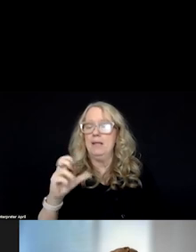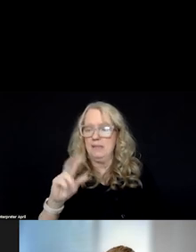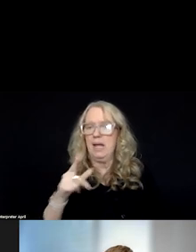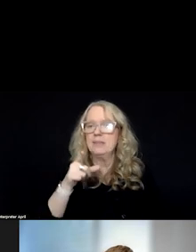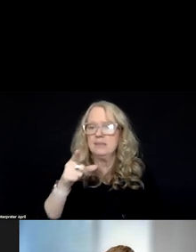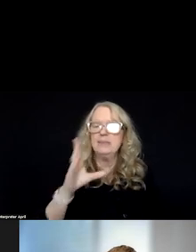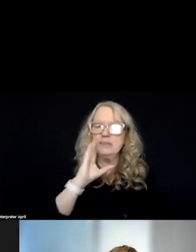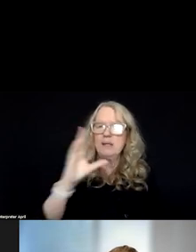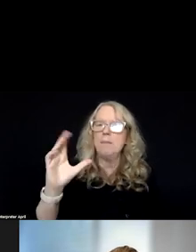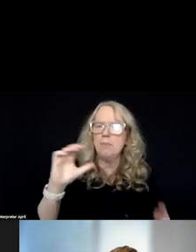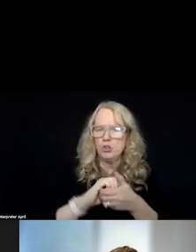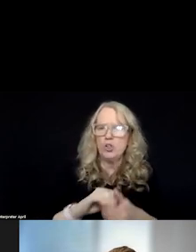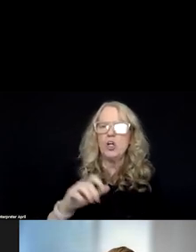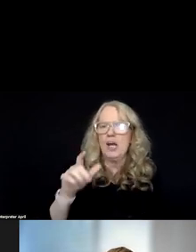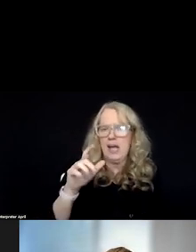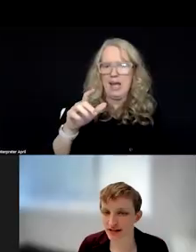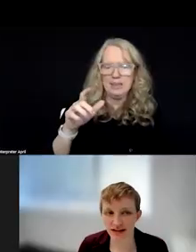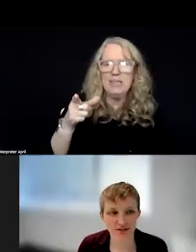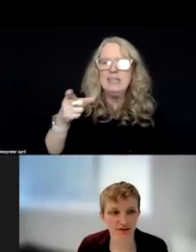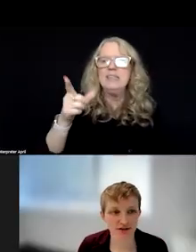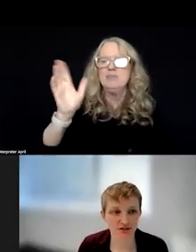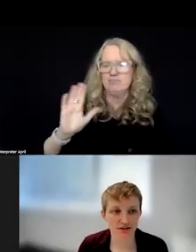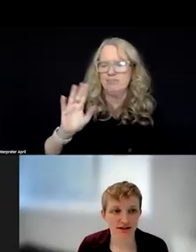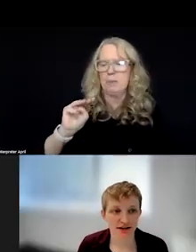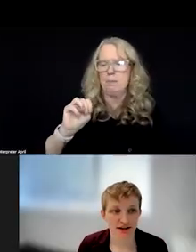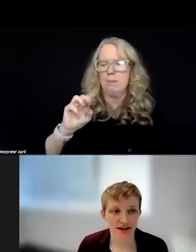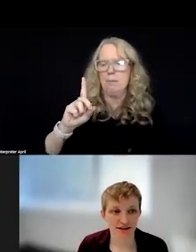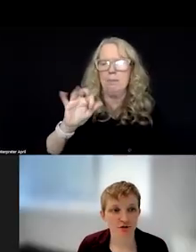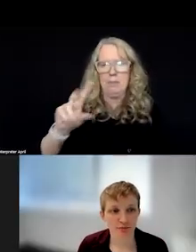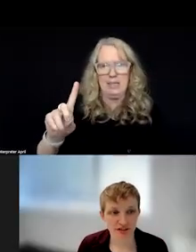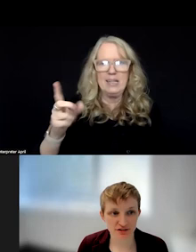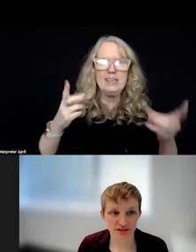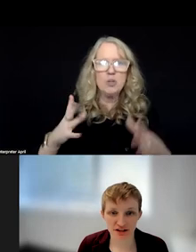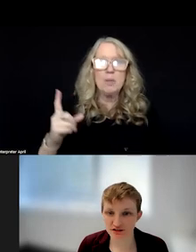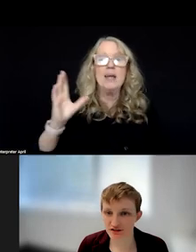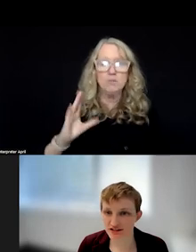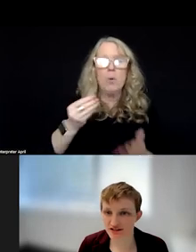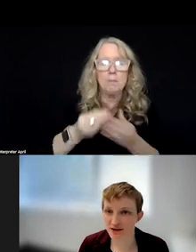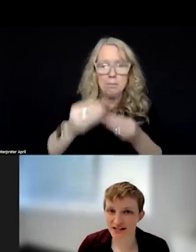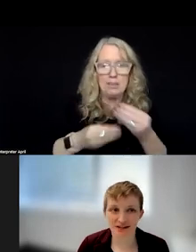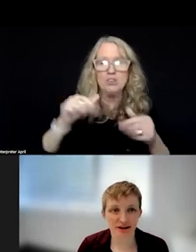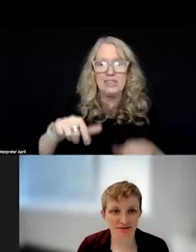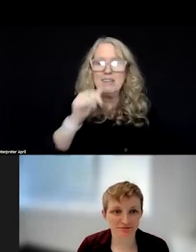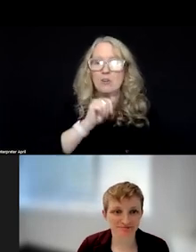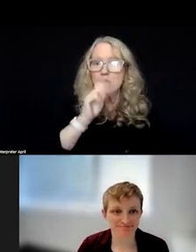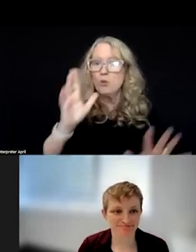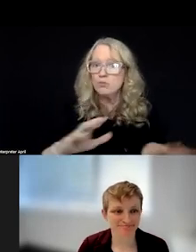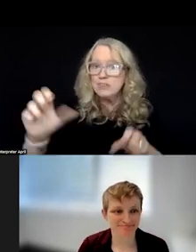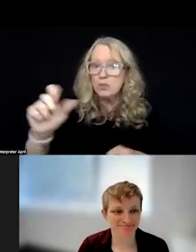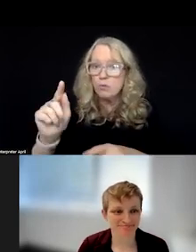Strategies, to join us. Tom is a former Medicaid director and former budget director in Arizona. Tom, take it away.